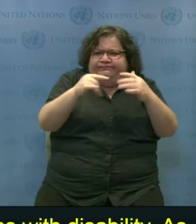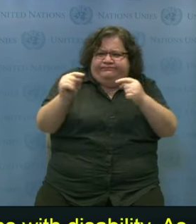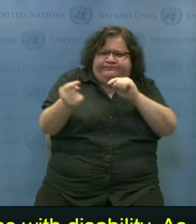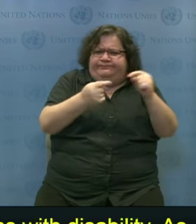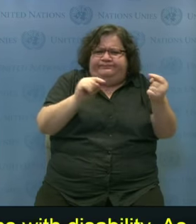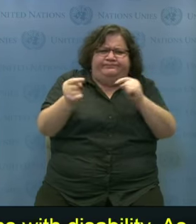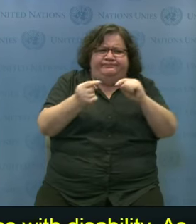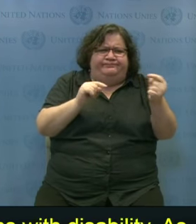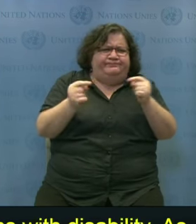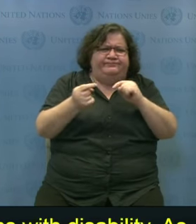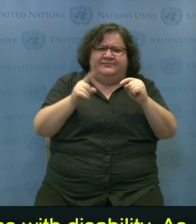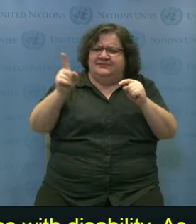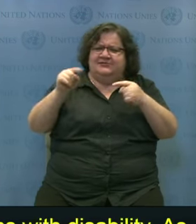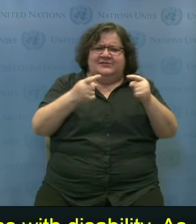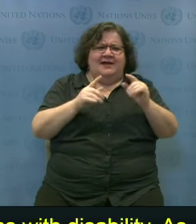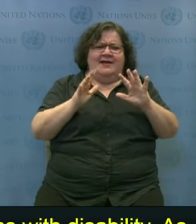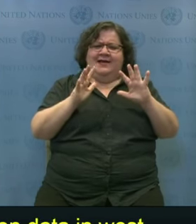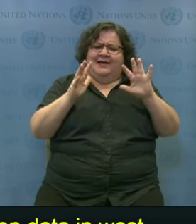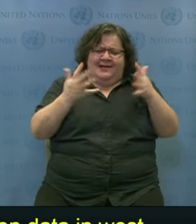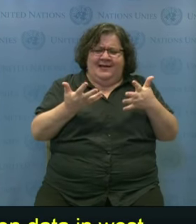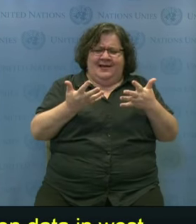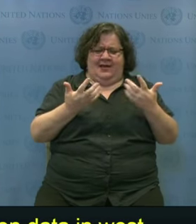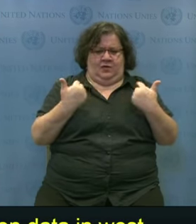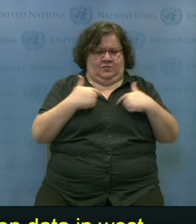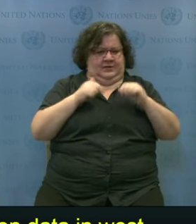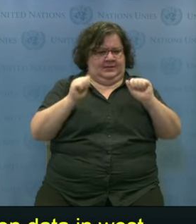strengthen national data systems on disability.